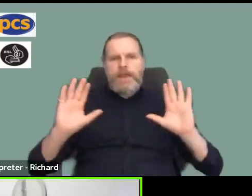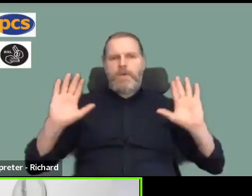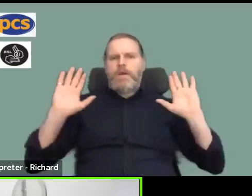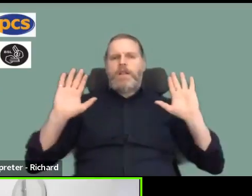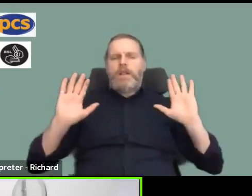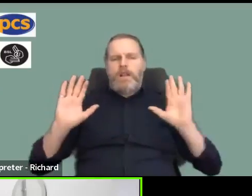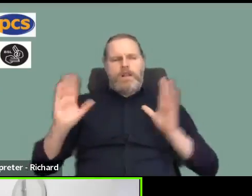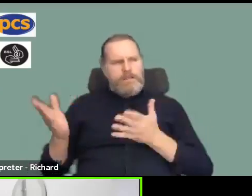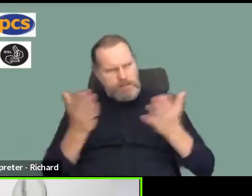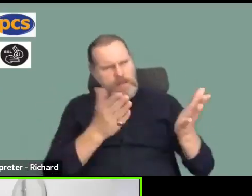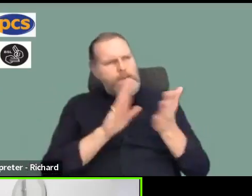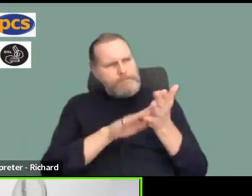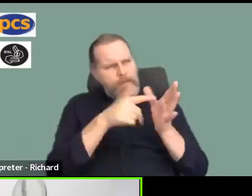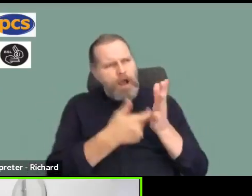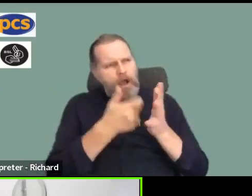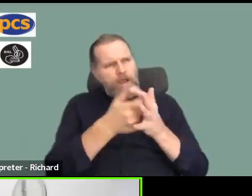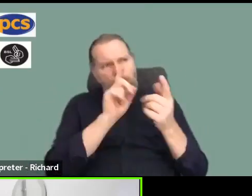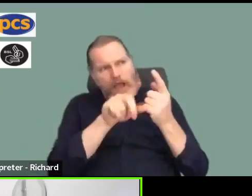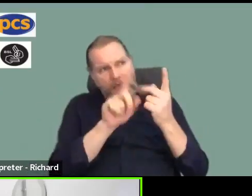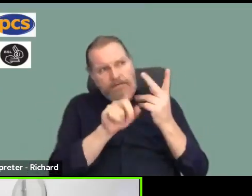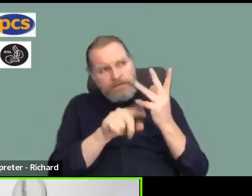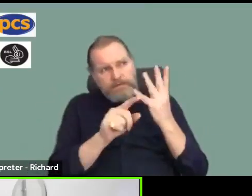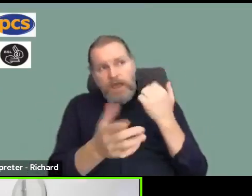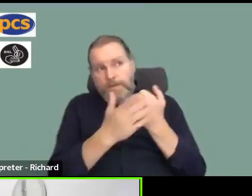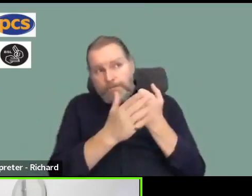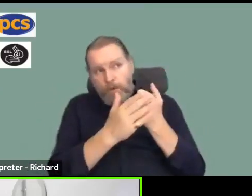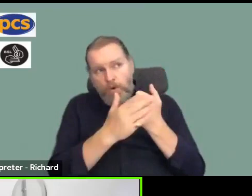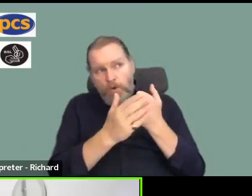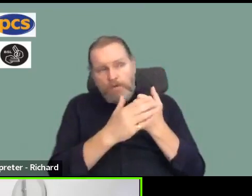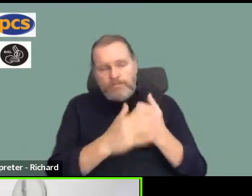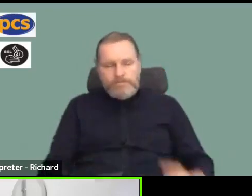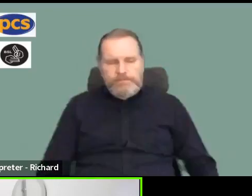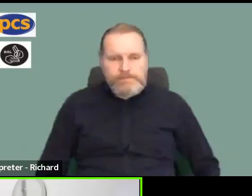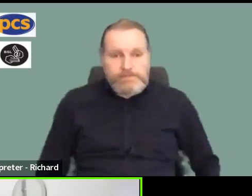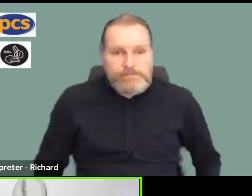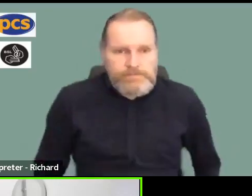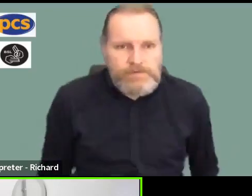what I've just read out? There's quite a lot there, and then we'll go again.